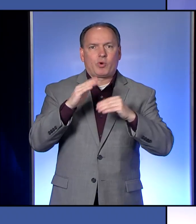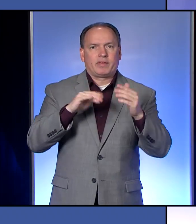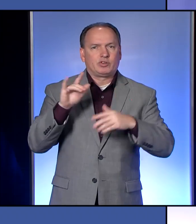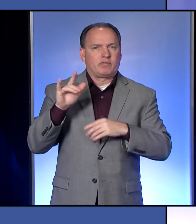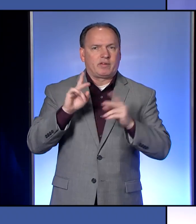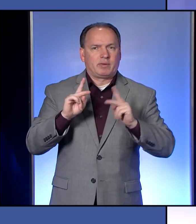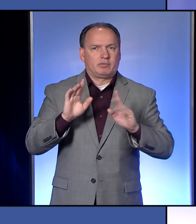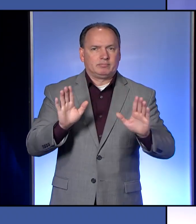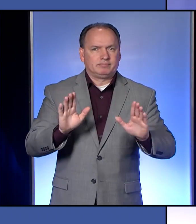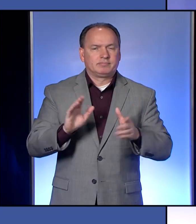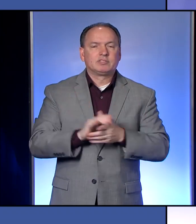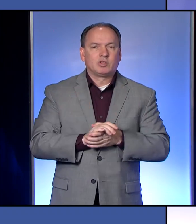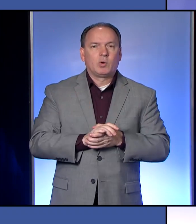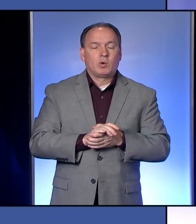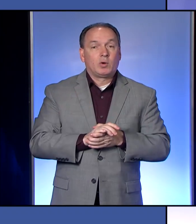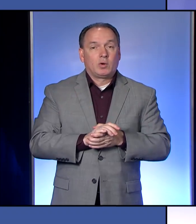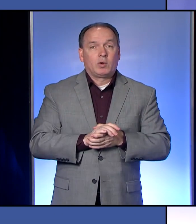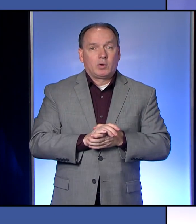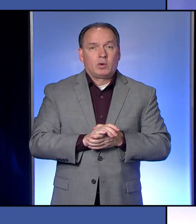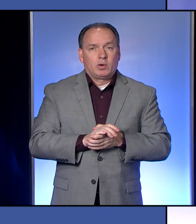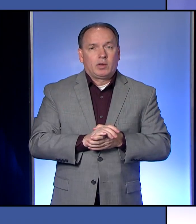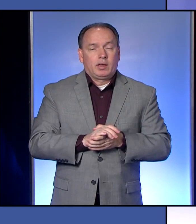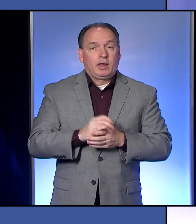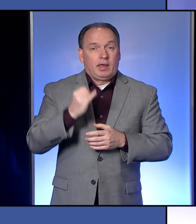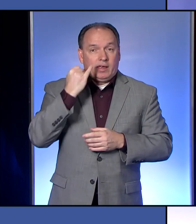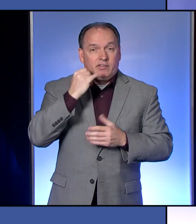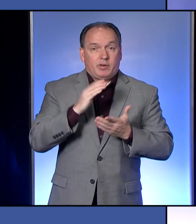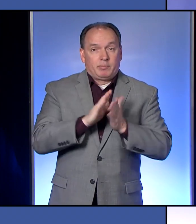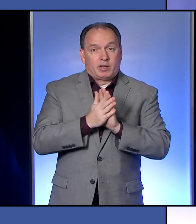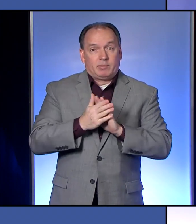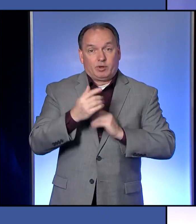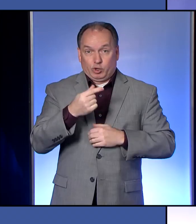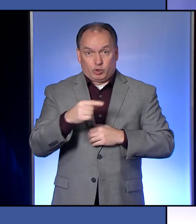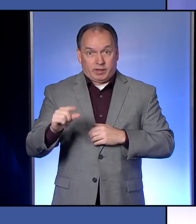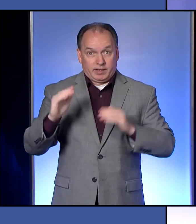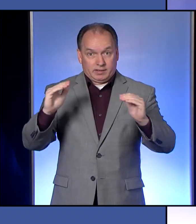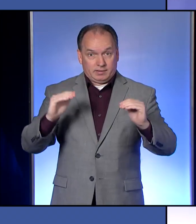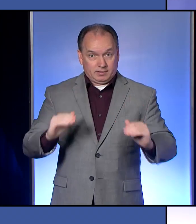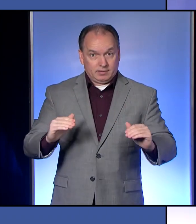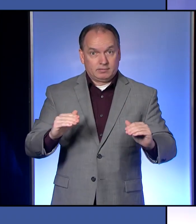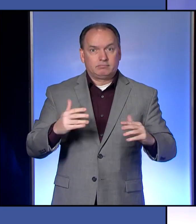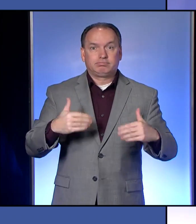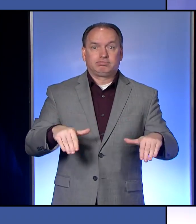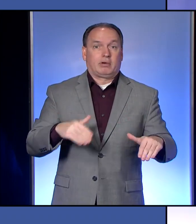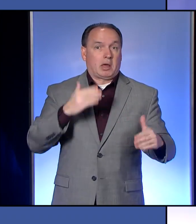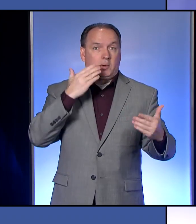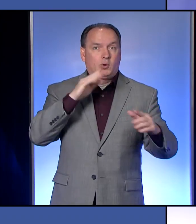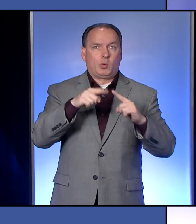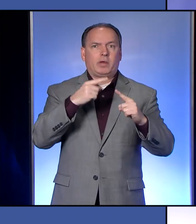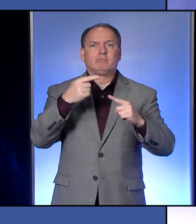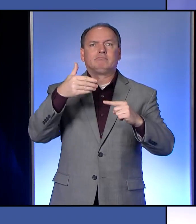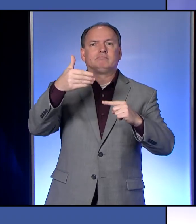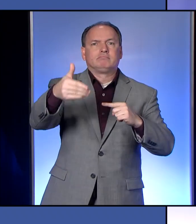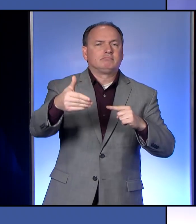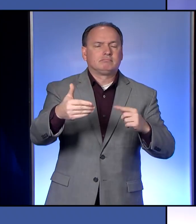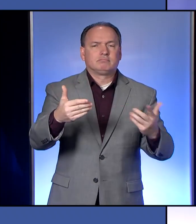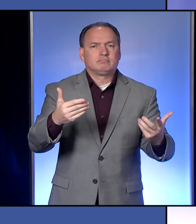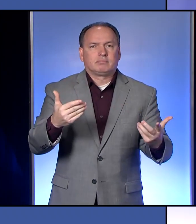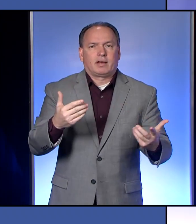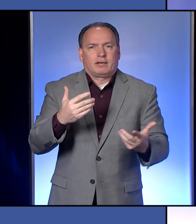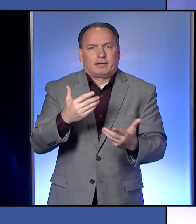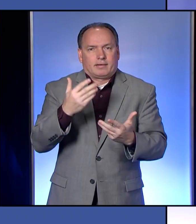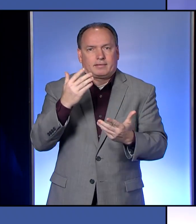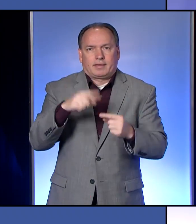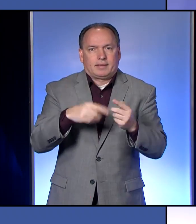people so that unless we've got to the green zone and I don't even know when that would be and what that would look like. So I can't really address that